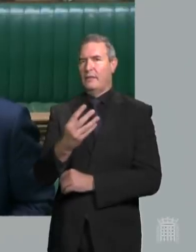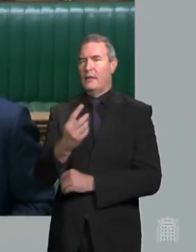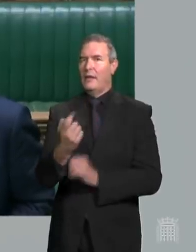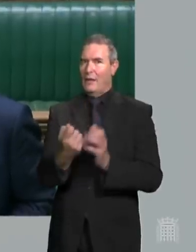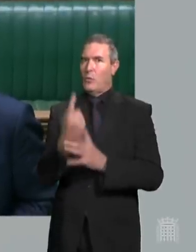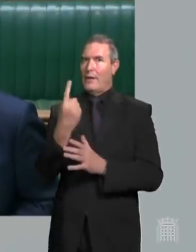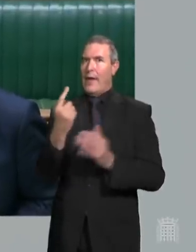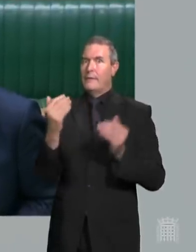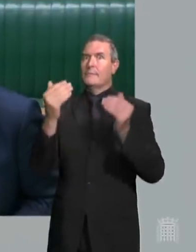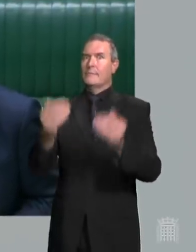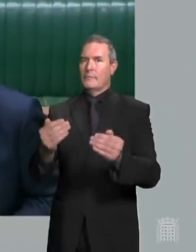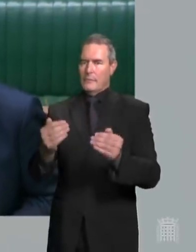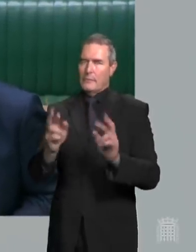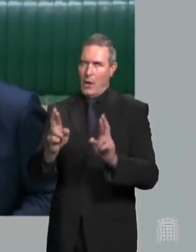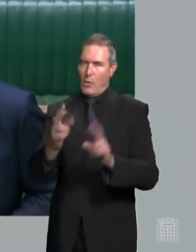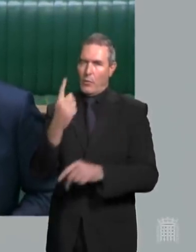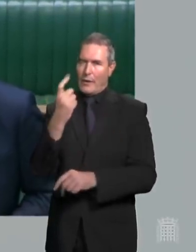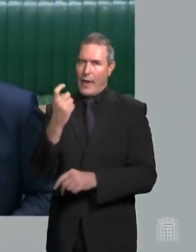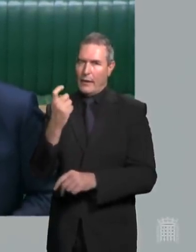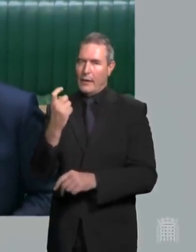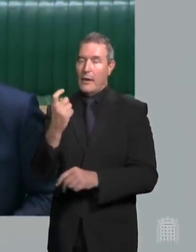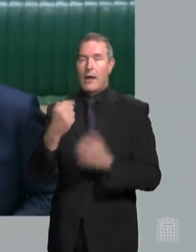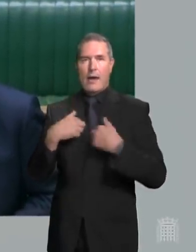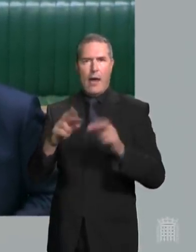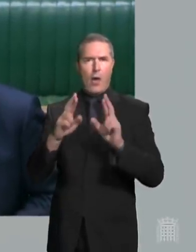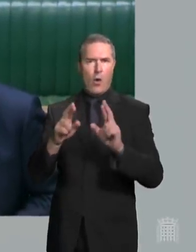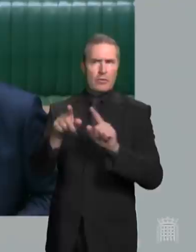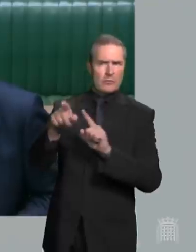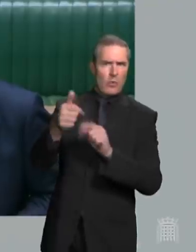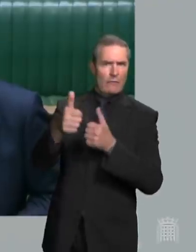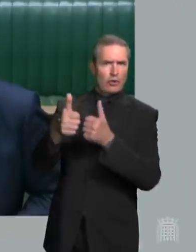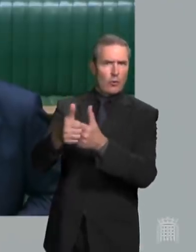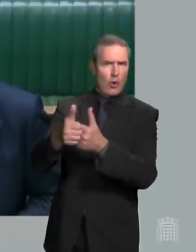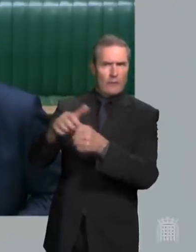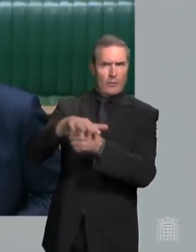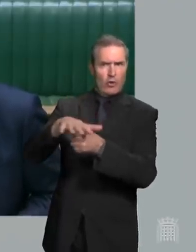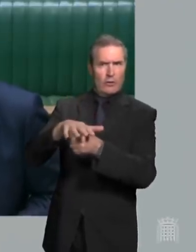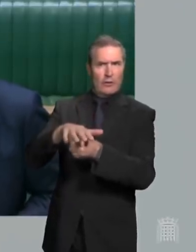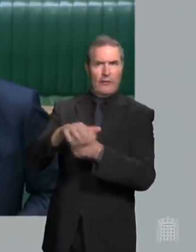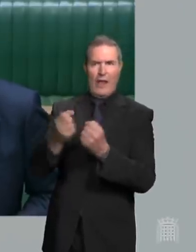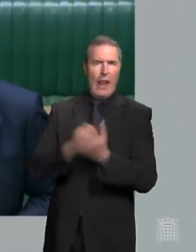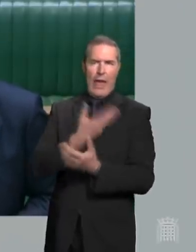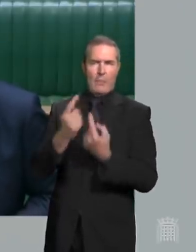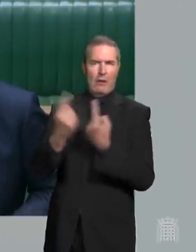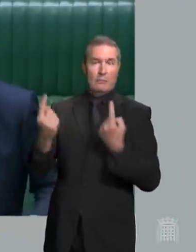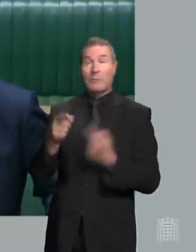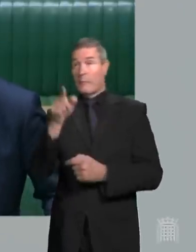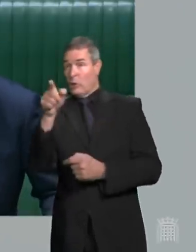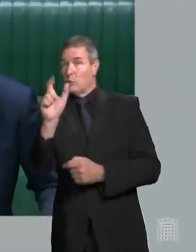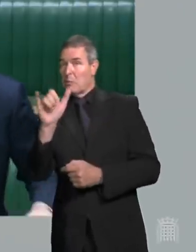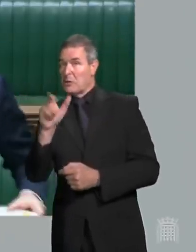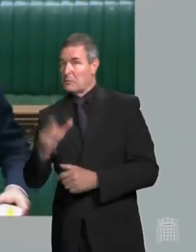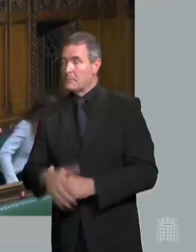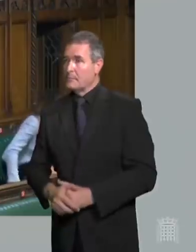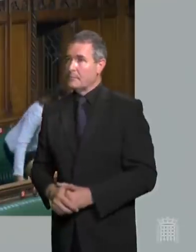take that step which I very much hope that we will and I hope that it may command the support if not of the leader of the opposition then at least of him